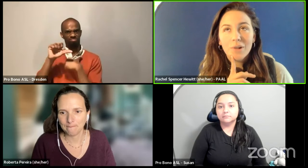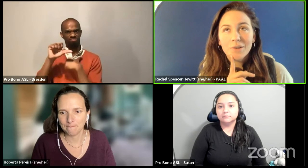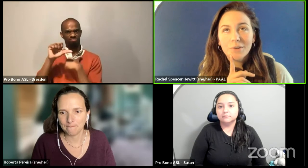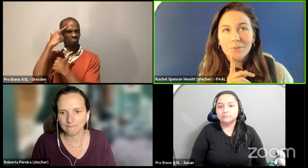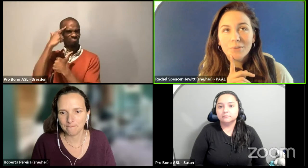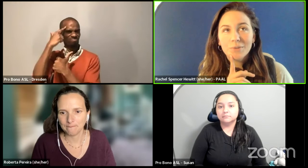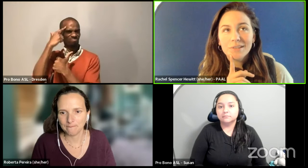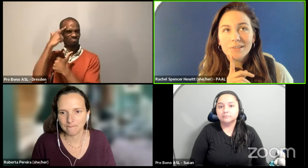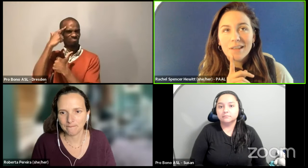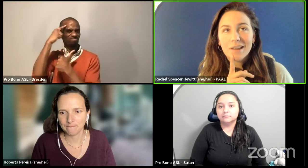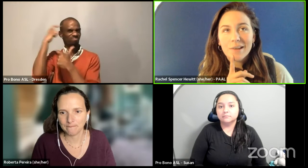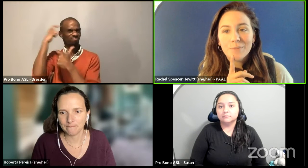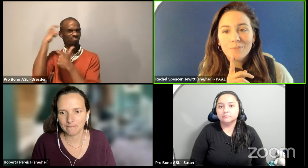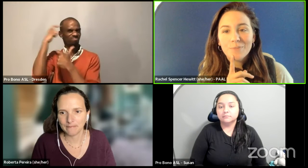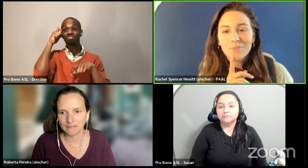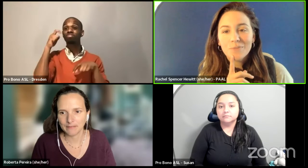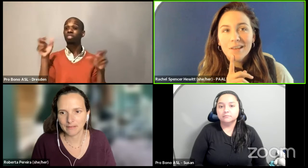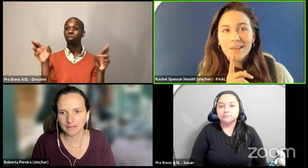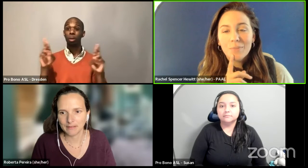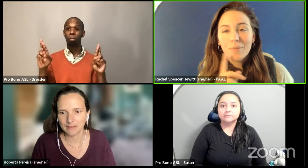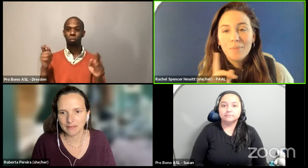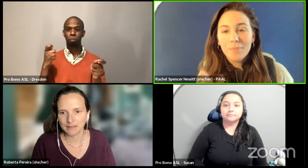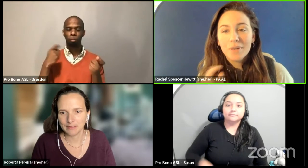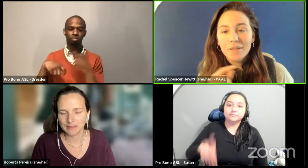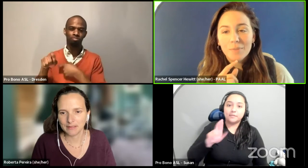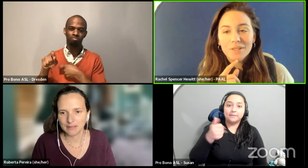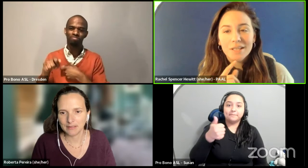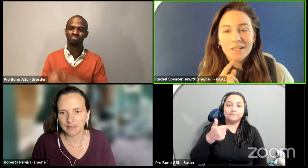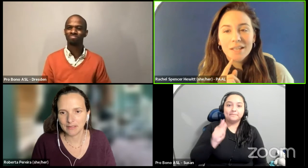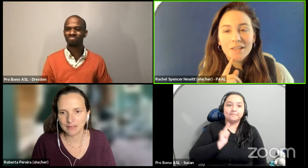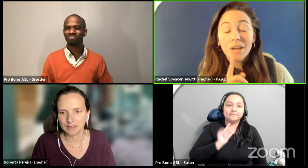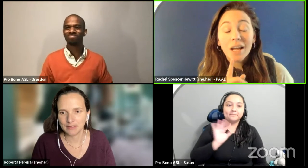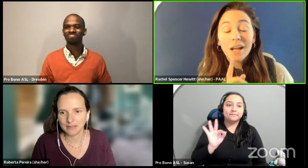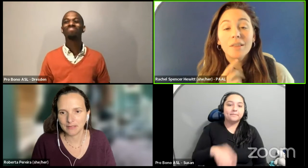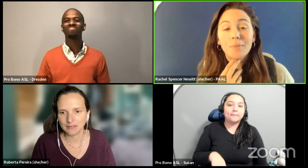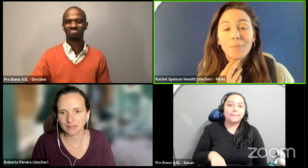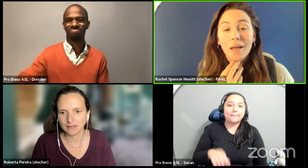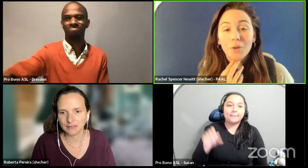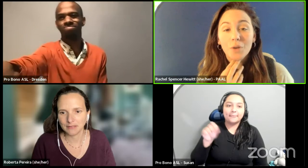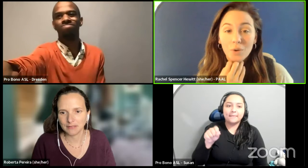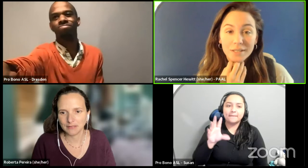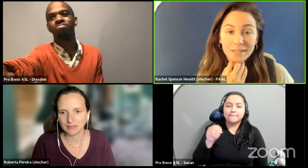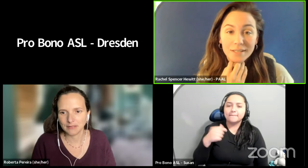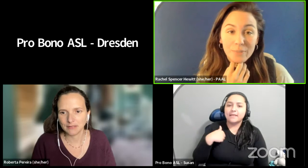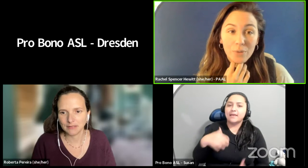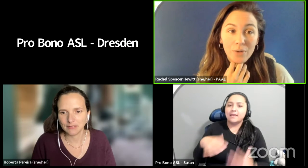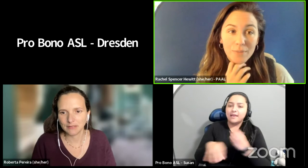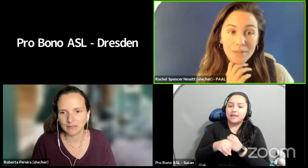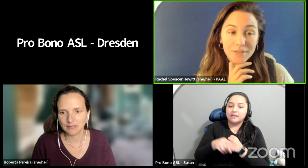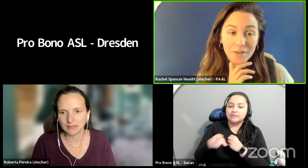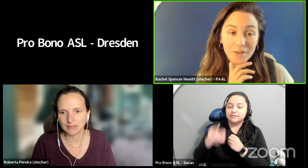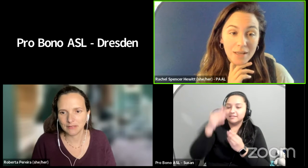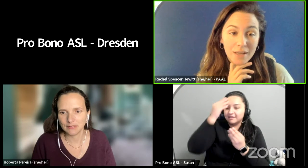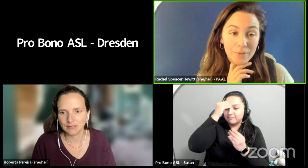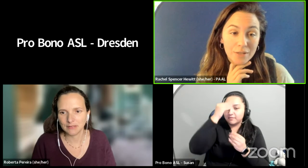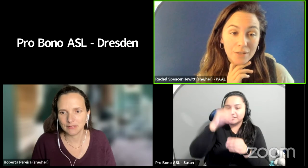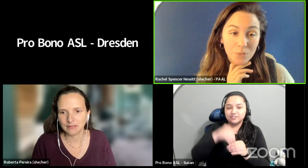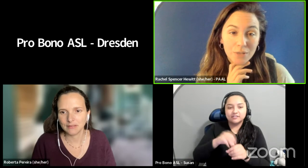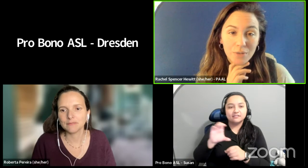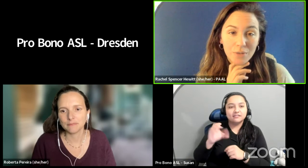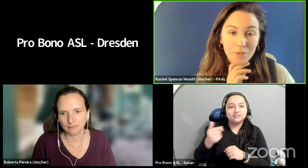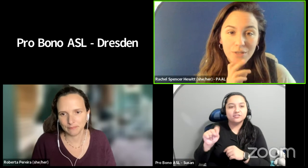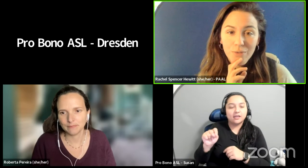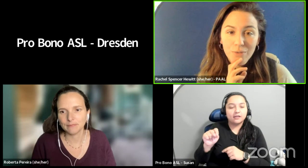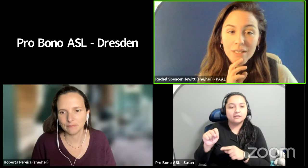will also say that I put in information in the chat. The PAL cohorts is a program that's starting up in